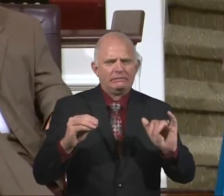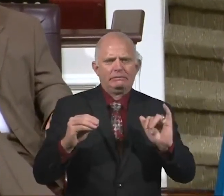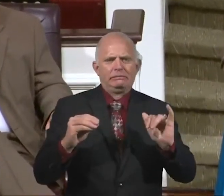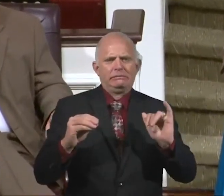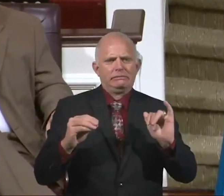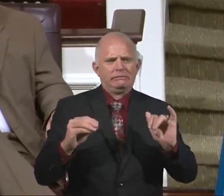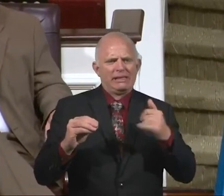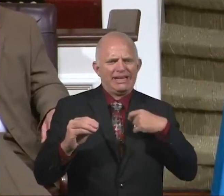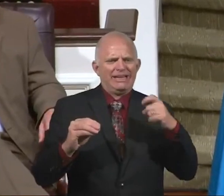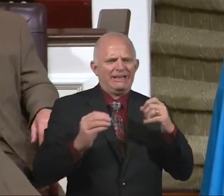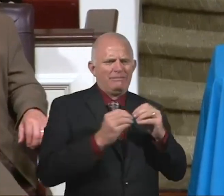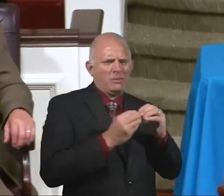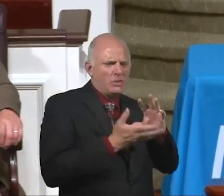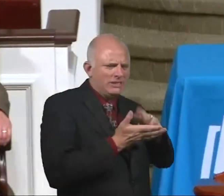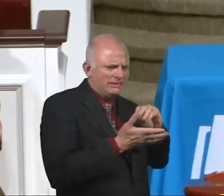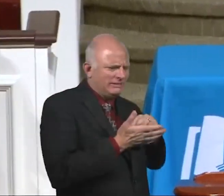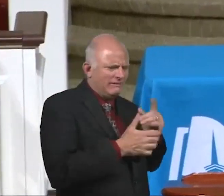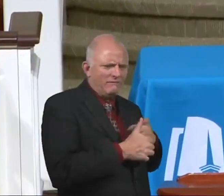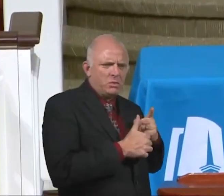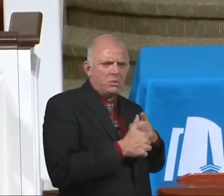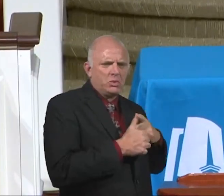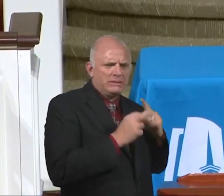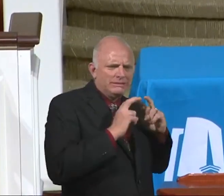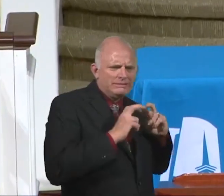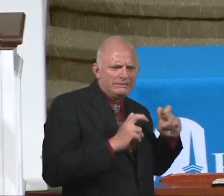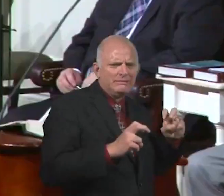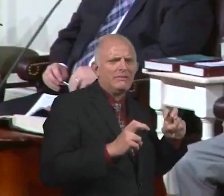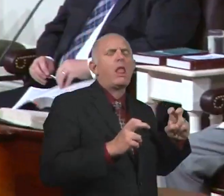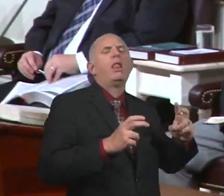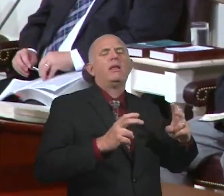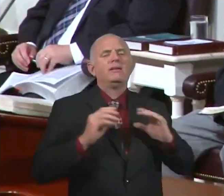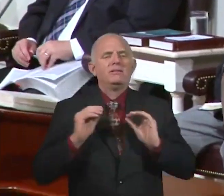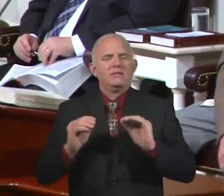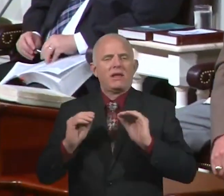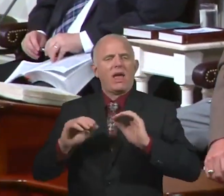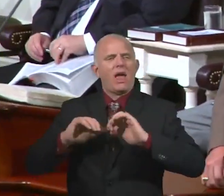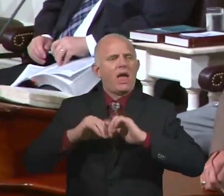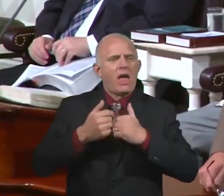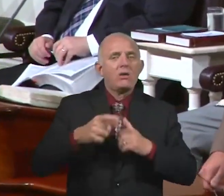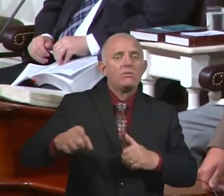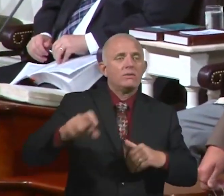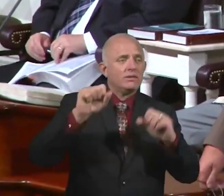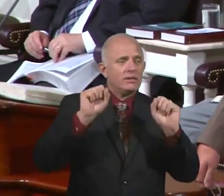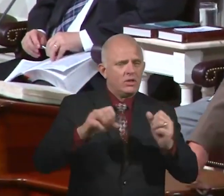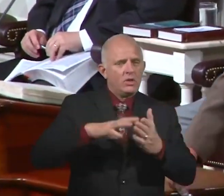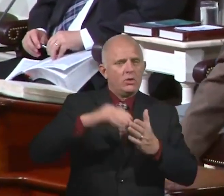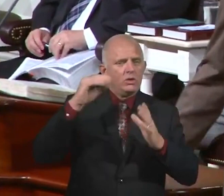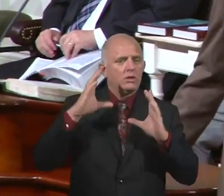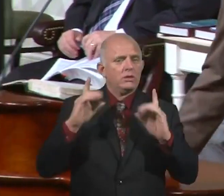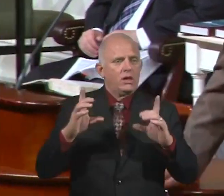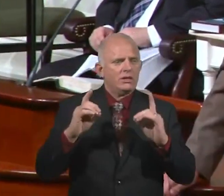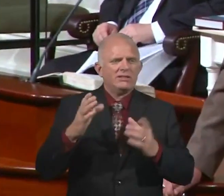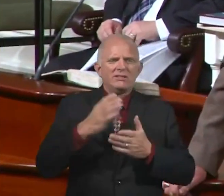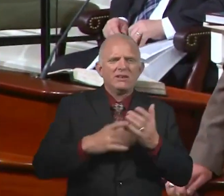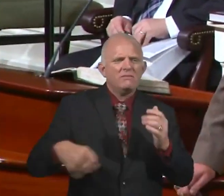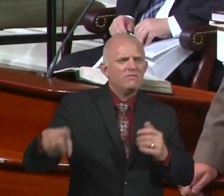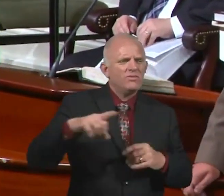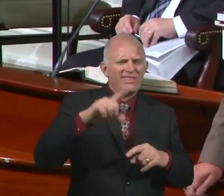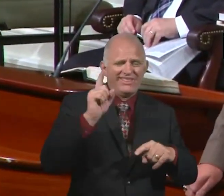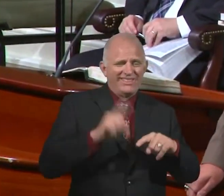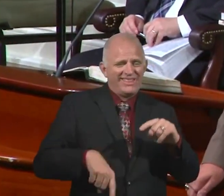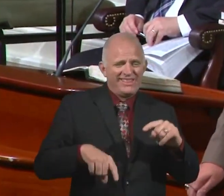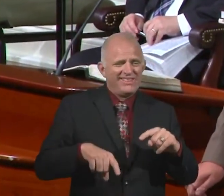I had to learn it. And you learn, you know how you learn the doctrines? Some of you, you couldn't tell me two verses on eternal security if your life depended on it.